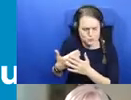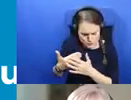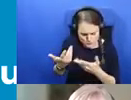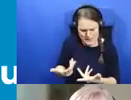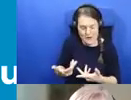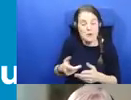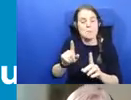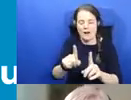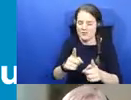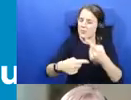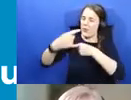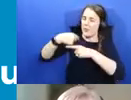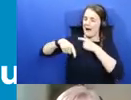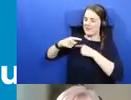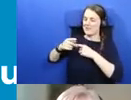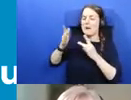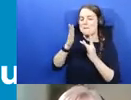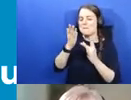Ages. Go raibh oaith oith elva.